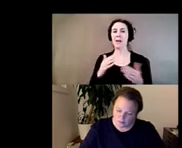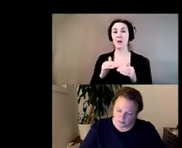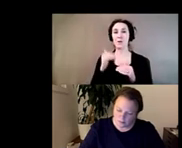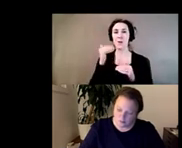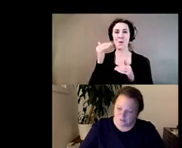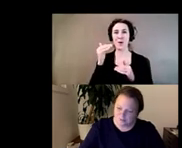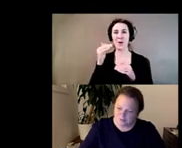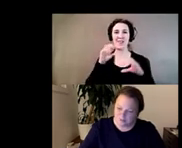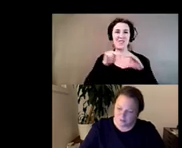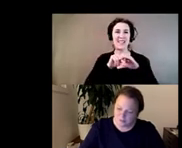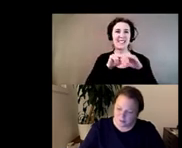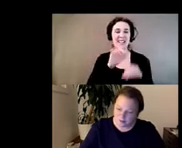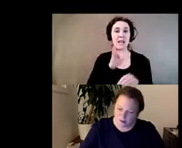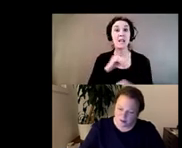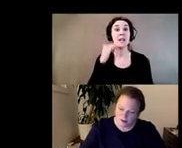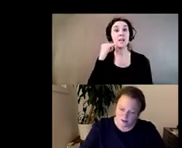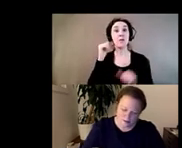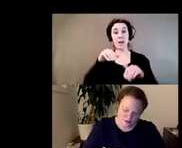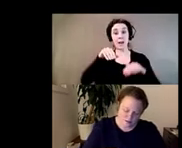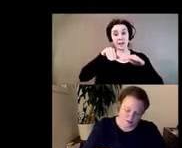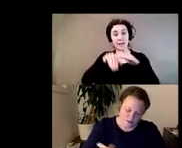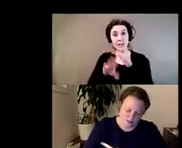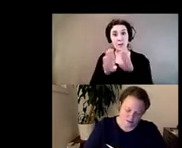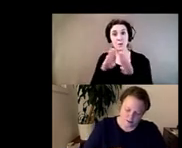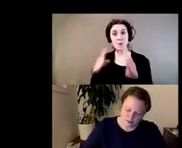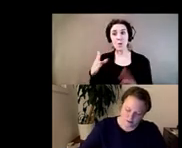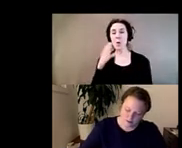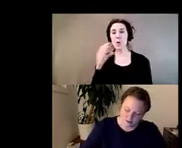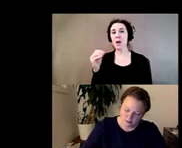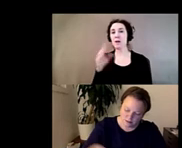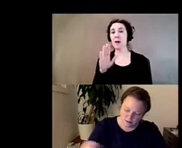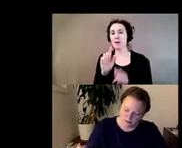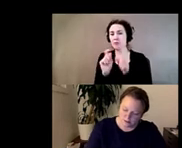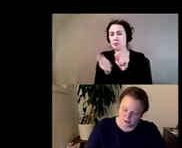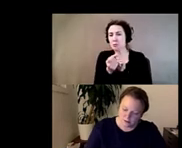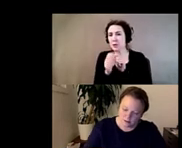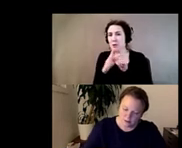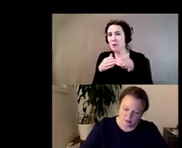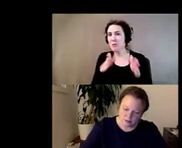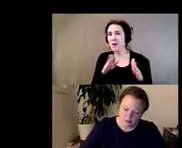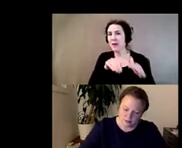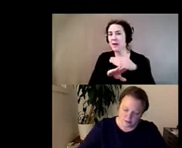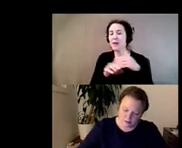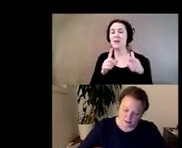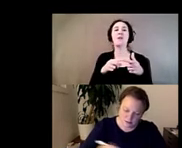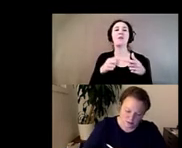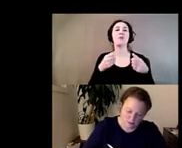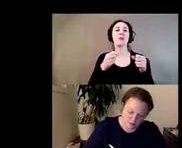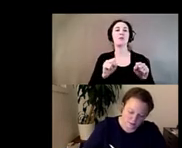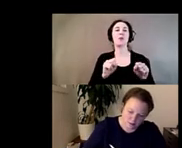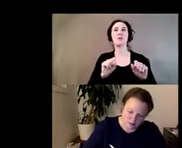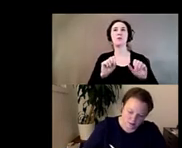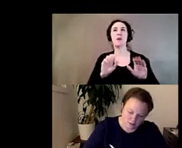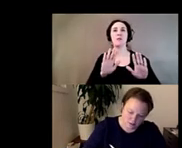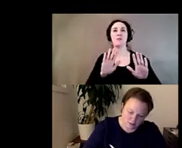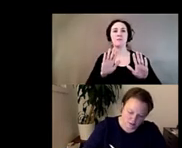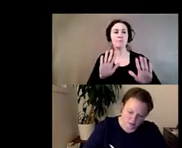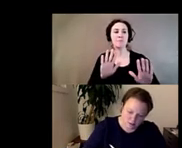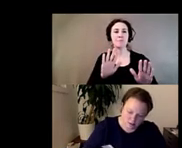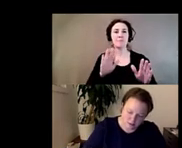right like if you can get in the door and you could sort of trick your way in then you can try to push um for more change